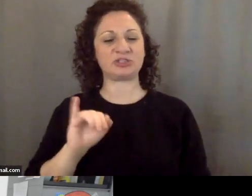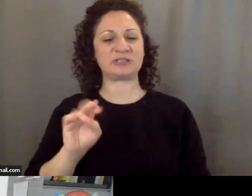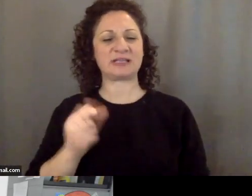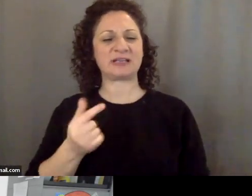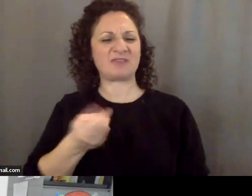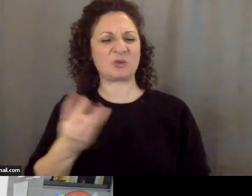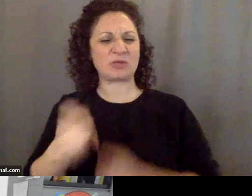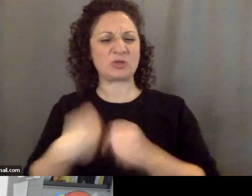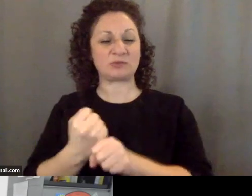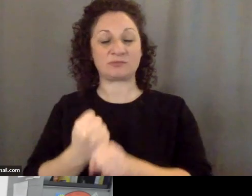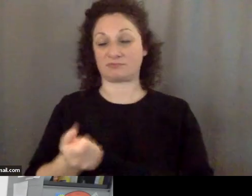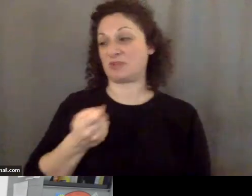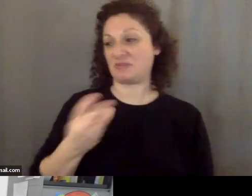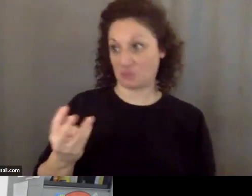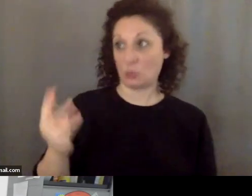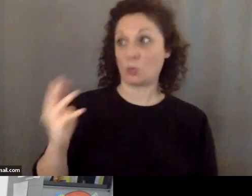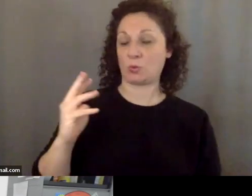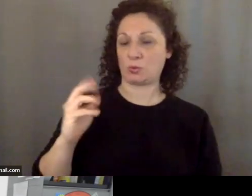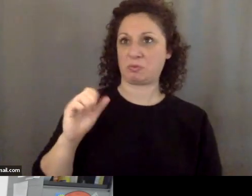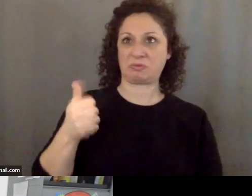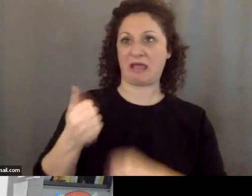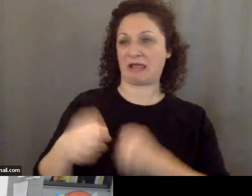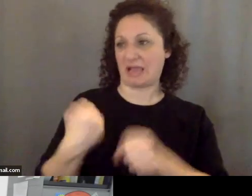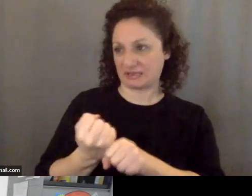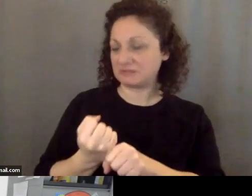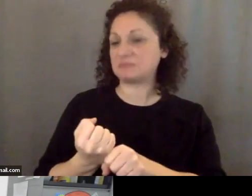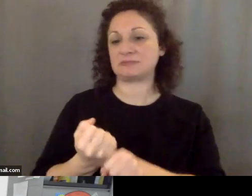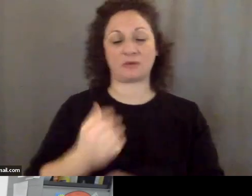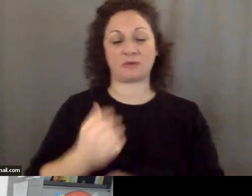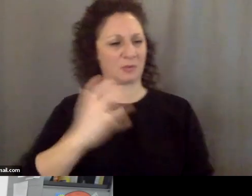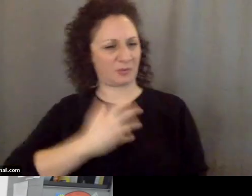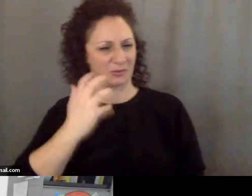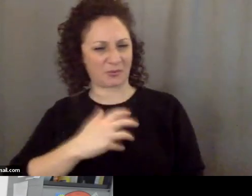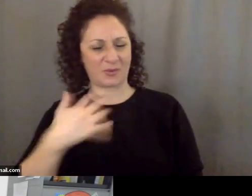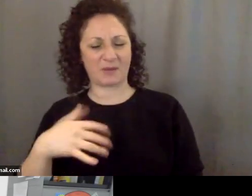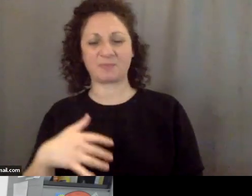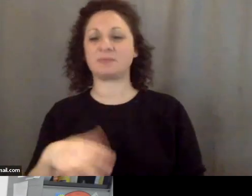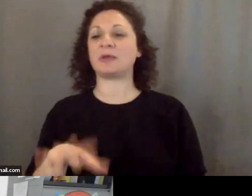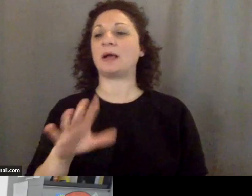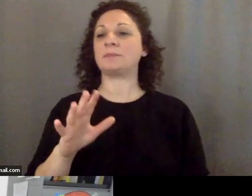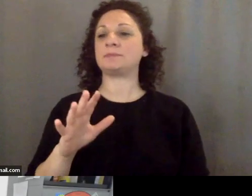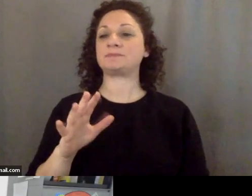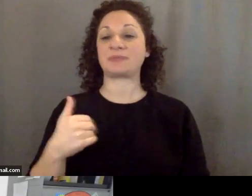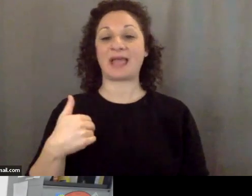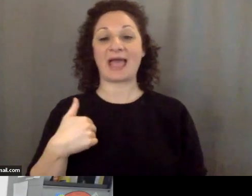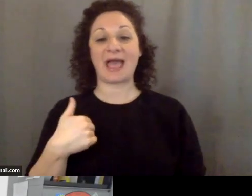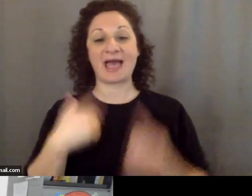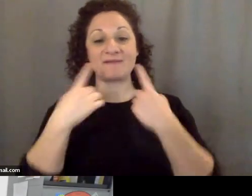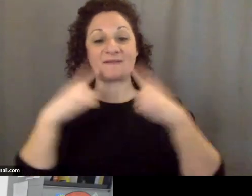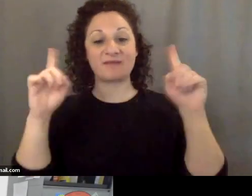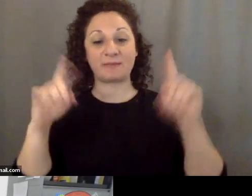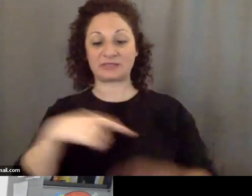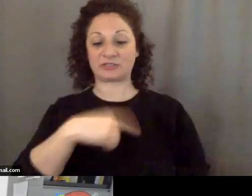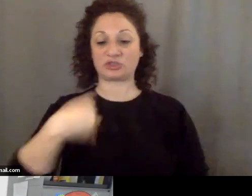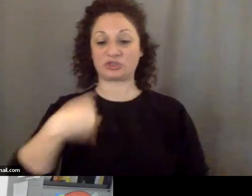A few decades. A few decades. My gosh. Okay. Well, there is a famous Chinese saying,